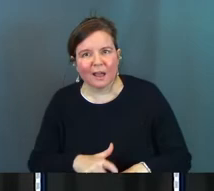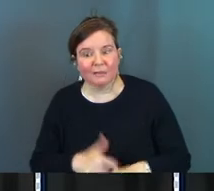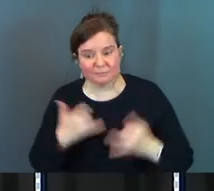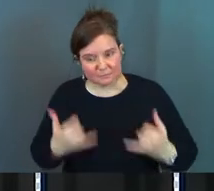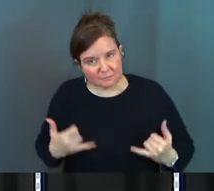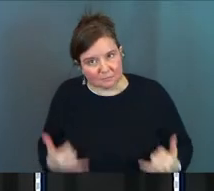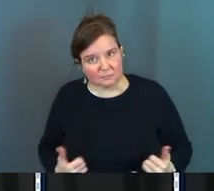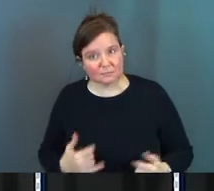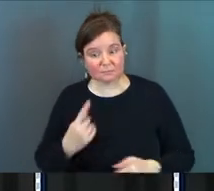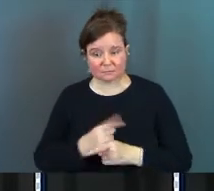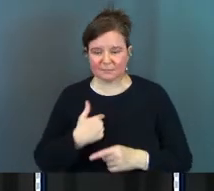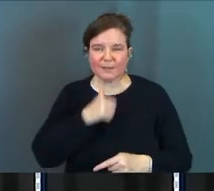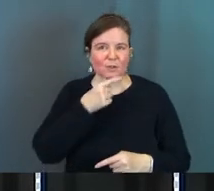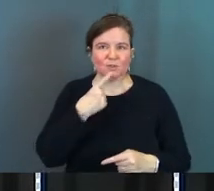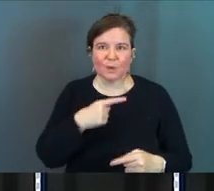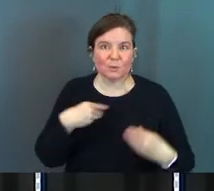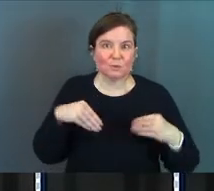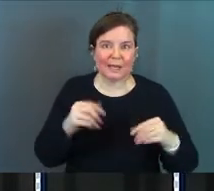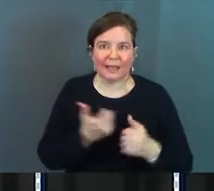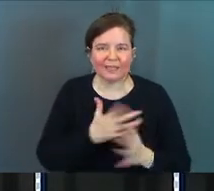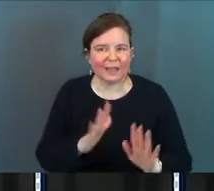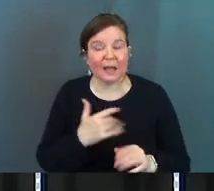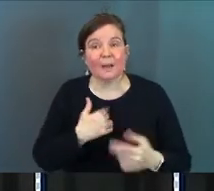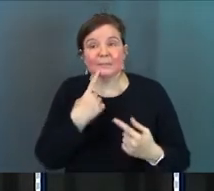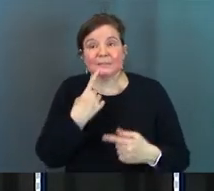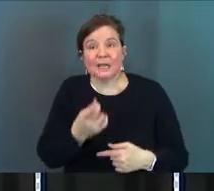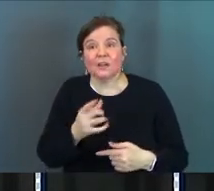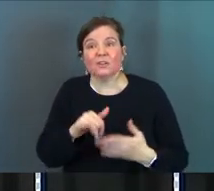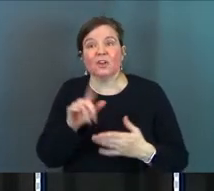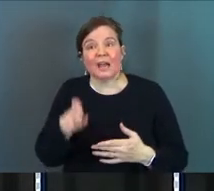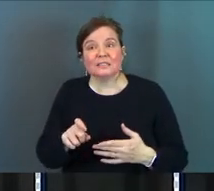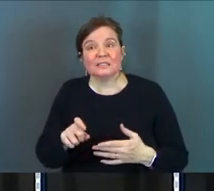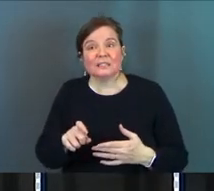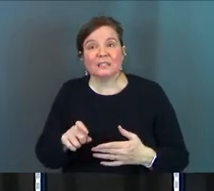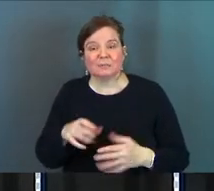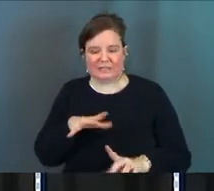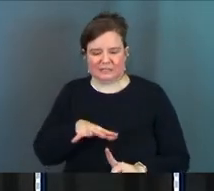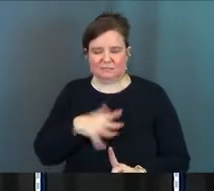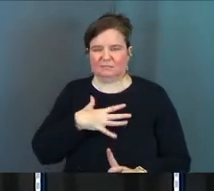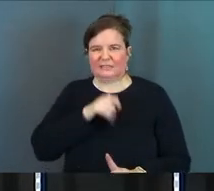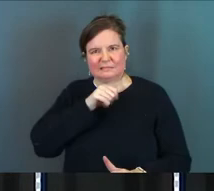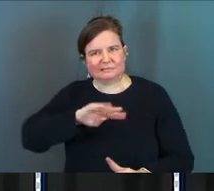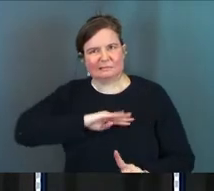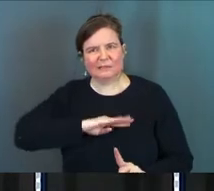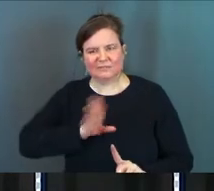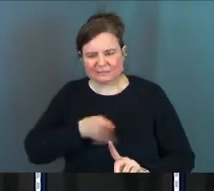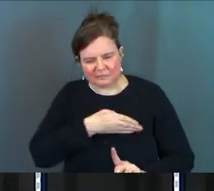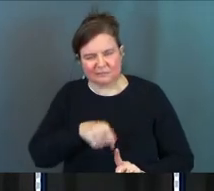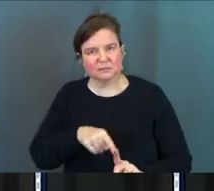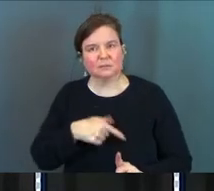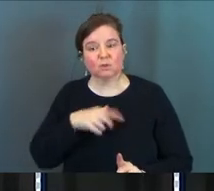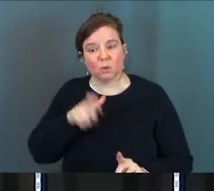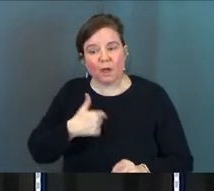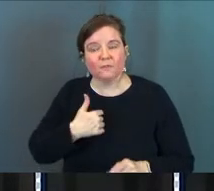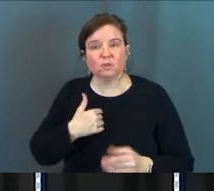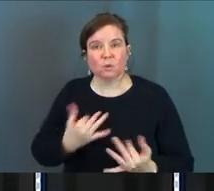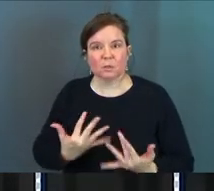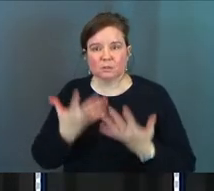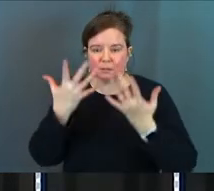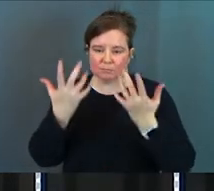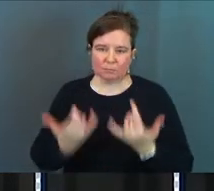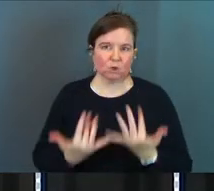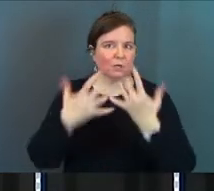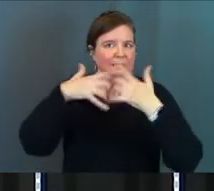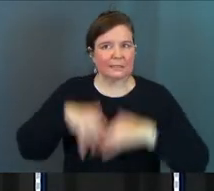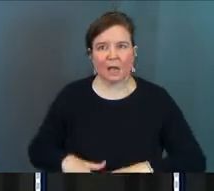time right I'm not trying to sell you on anything I'm just telling you there's got to be a hatred about that you're going to have to burn it